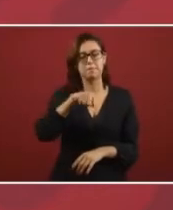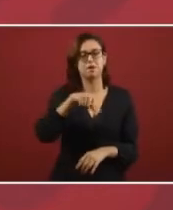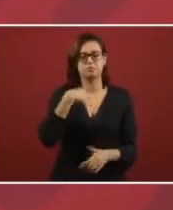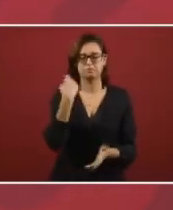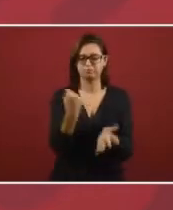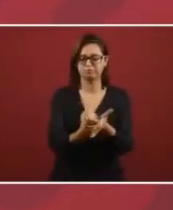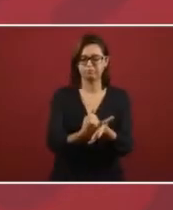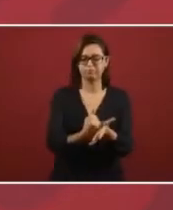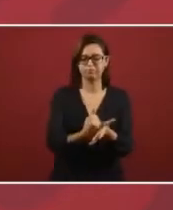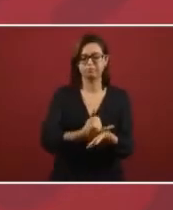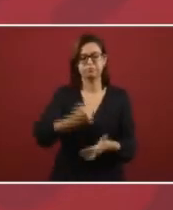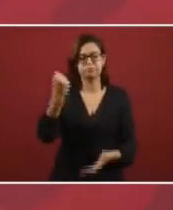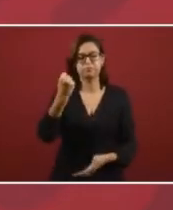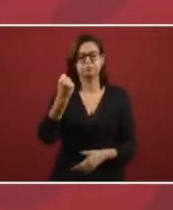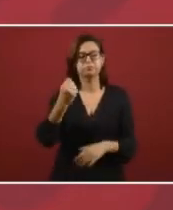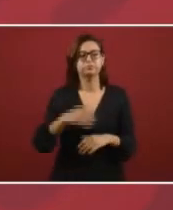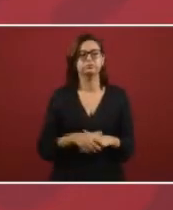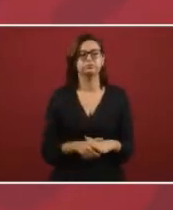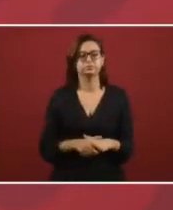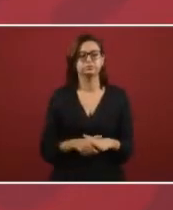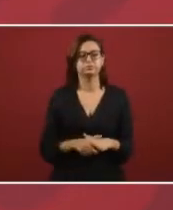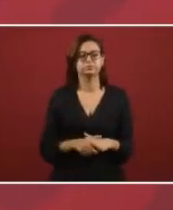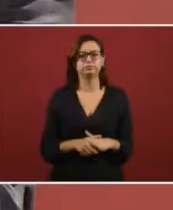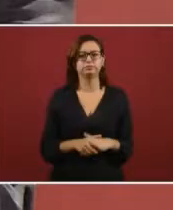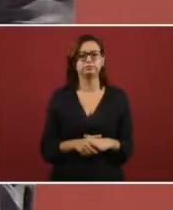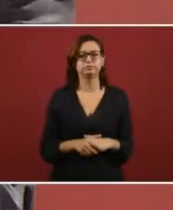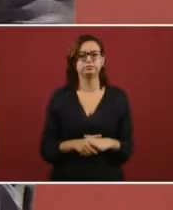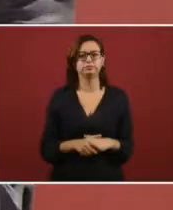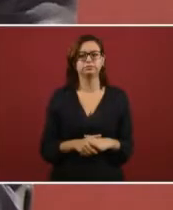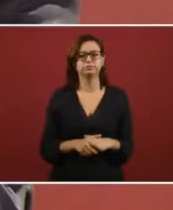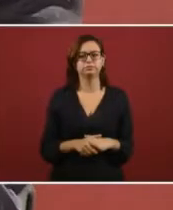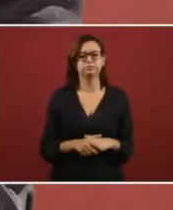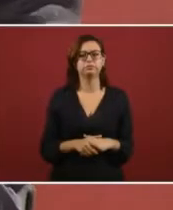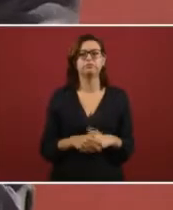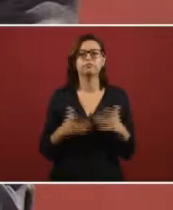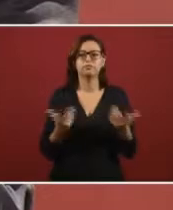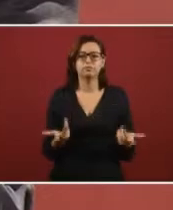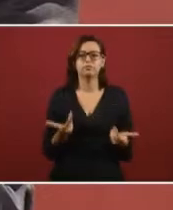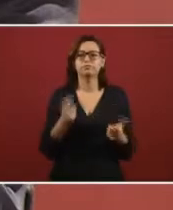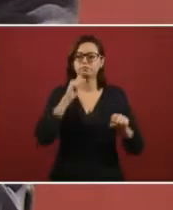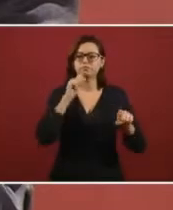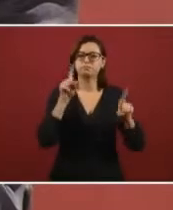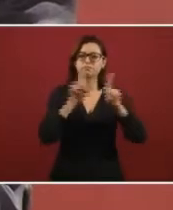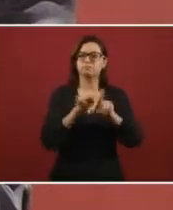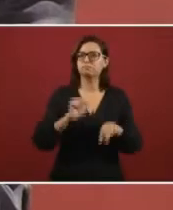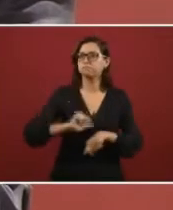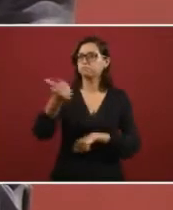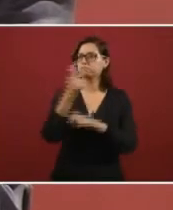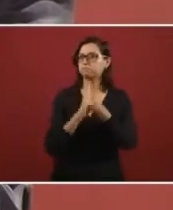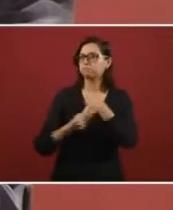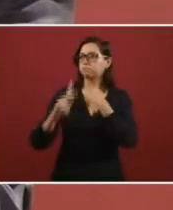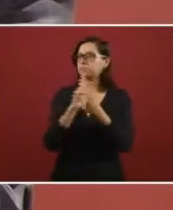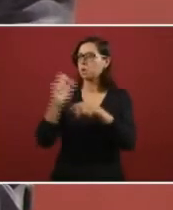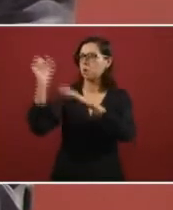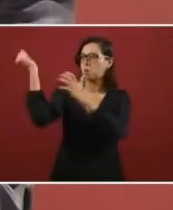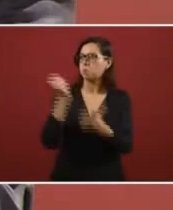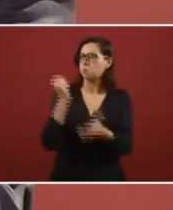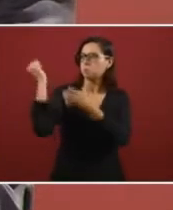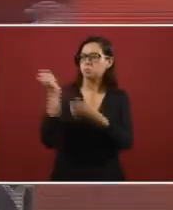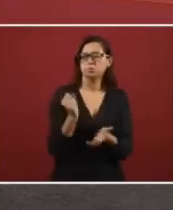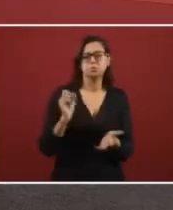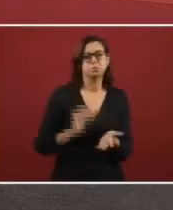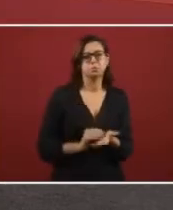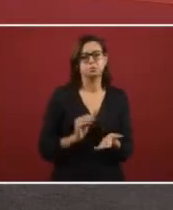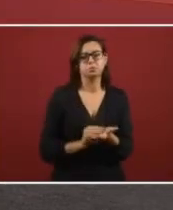approve the treaty of the commercial treaties and that we continue to have foreign